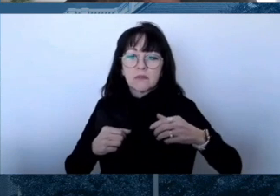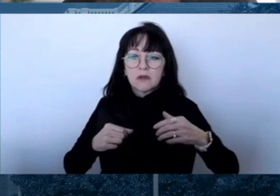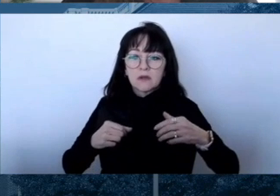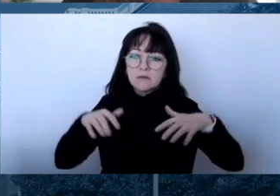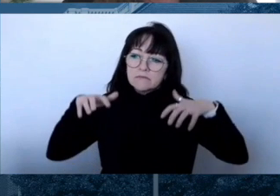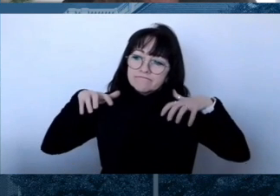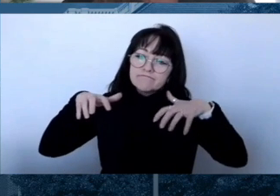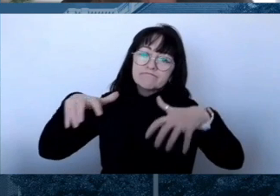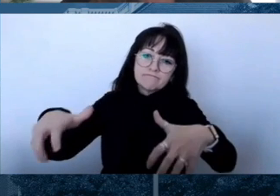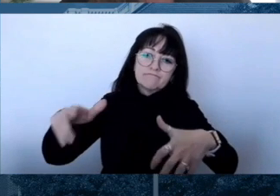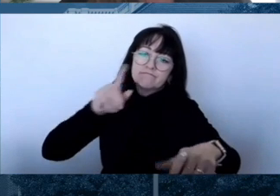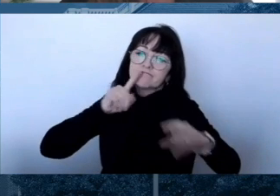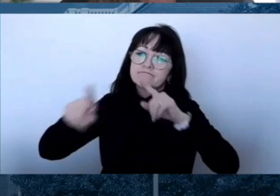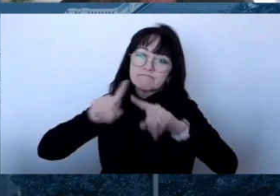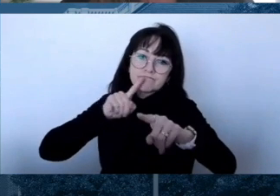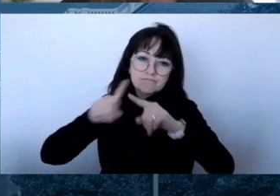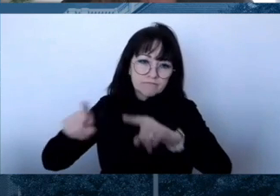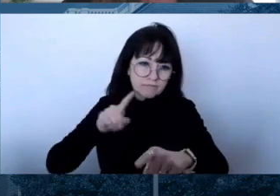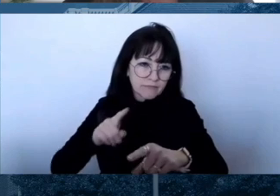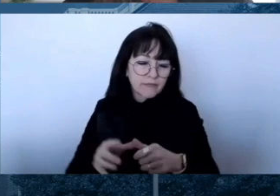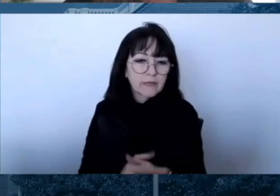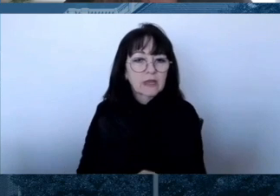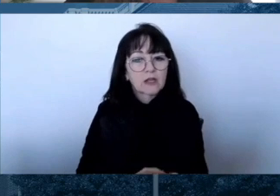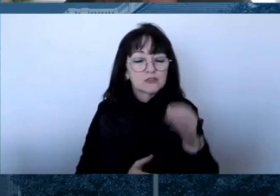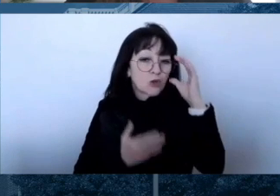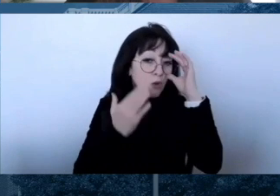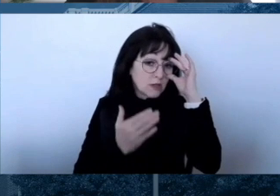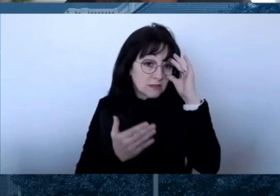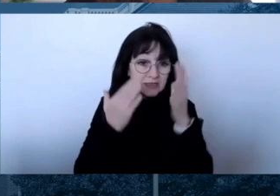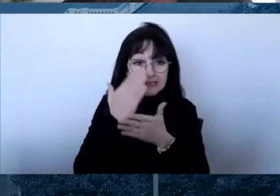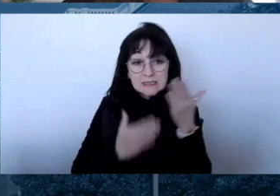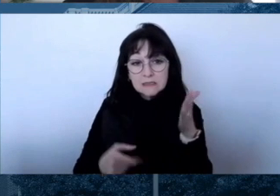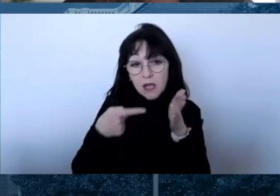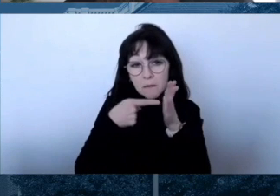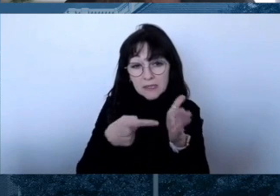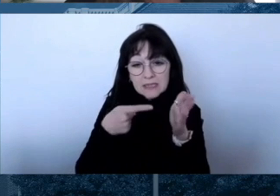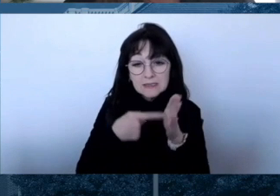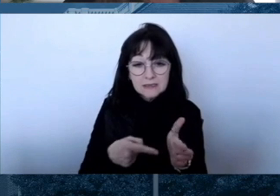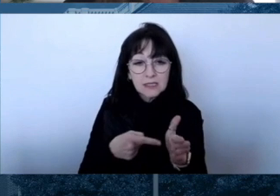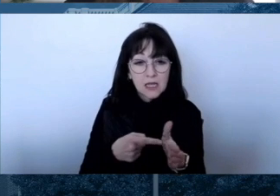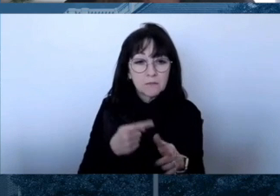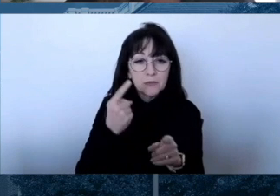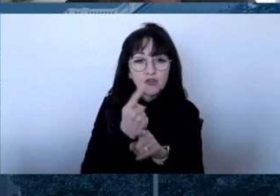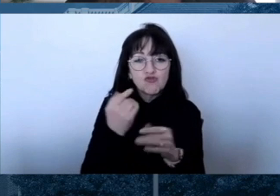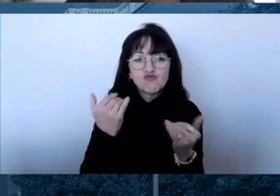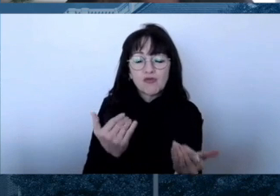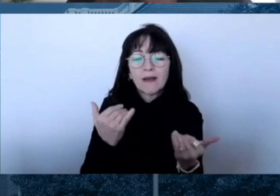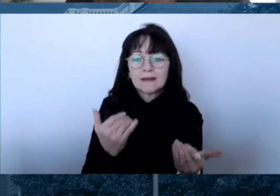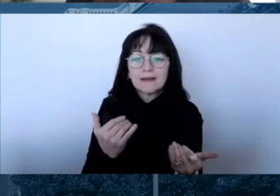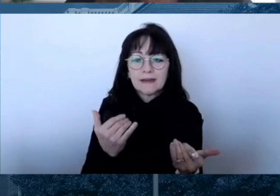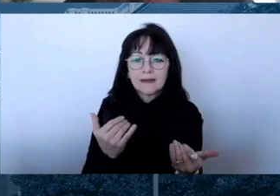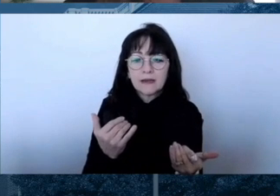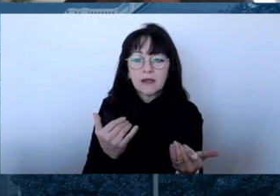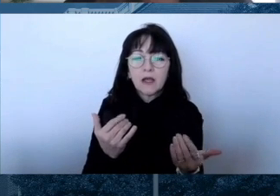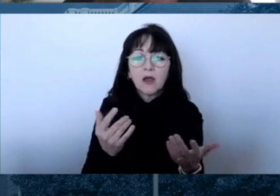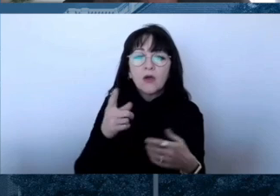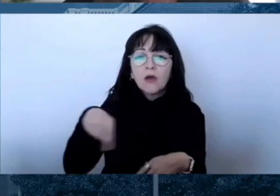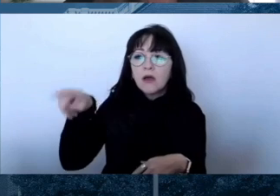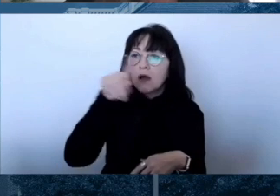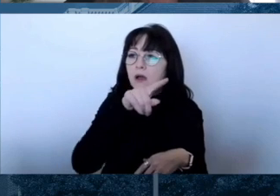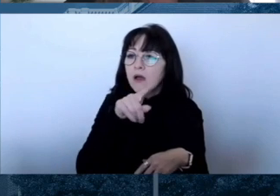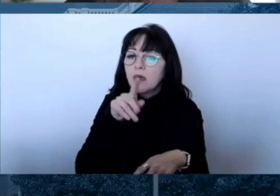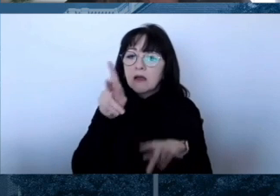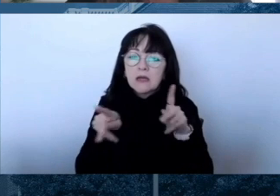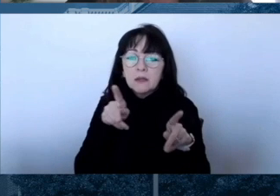true. An example that happens to be popular right now is one with a bird claiming that birds are actually drones and